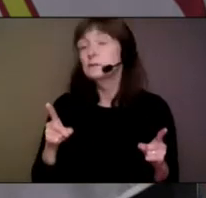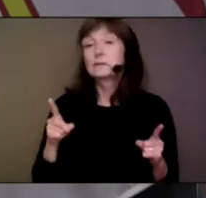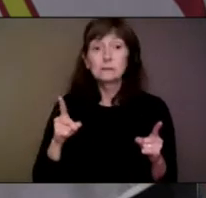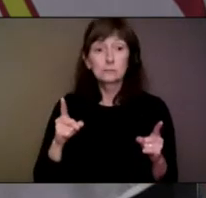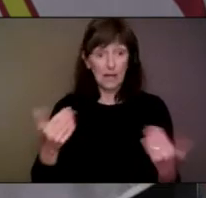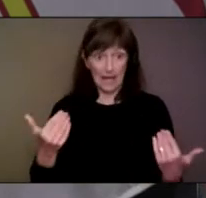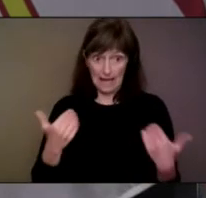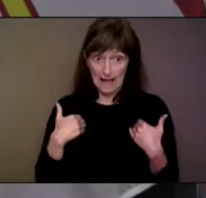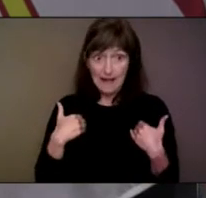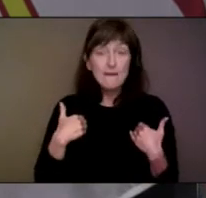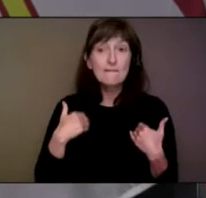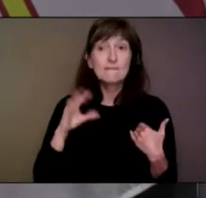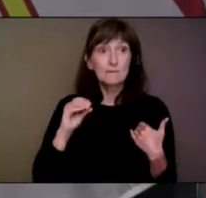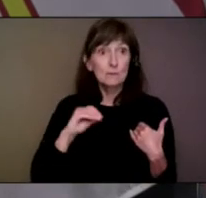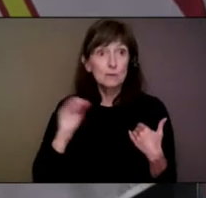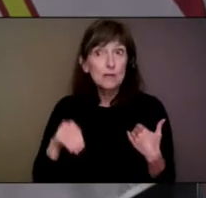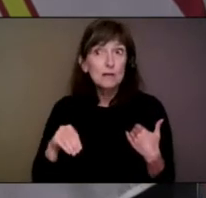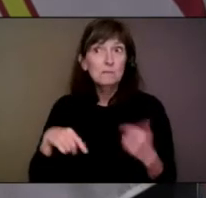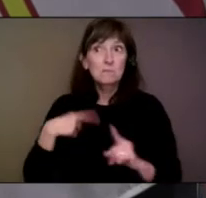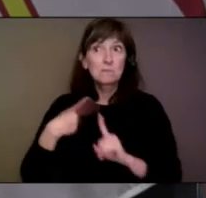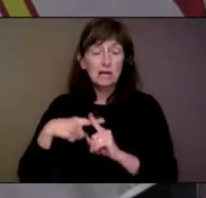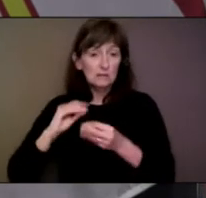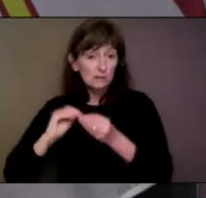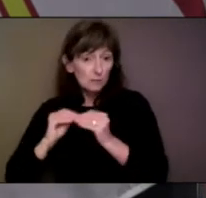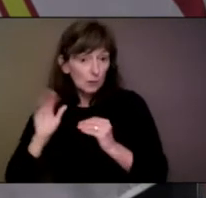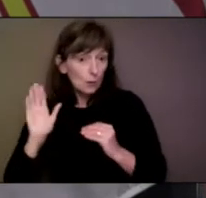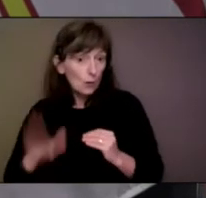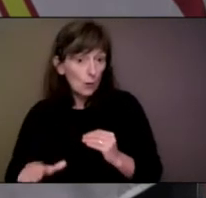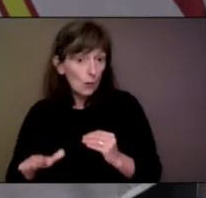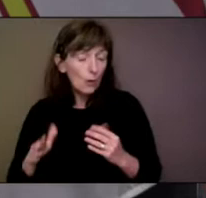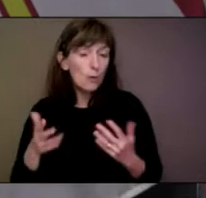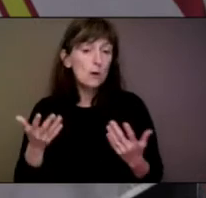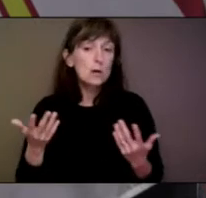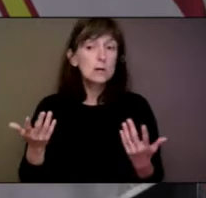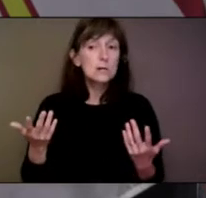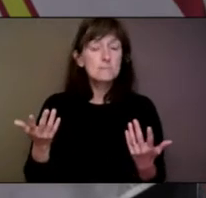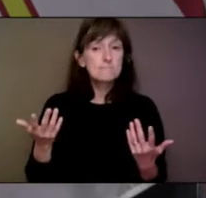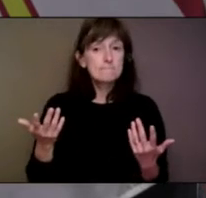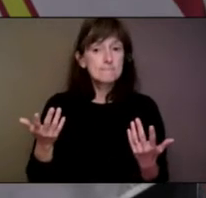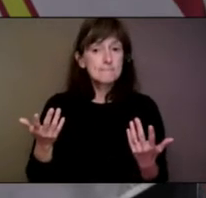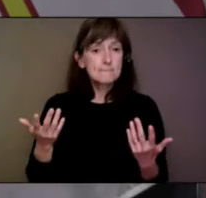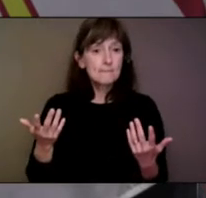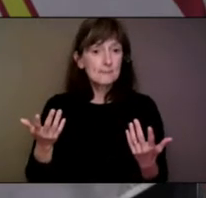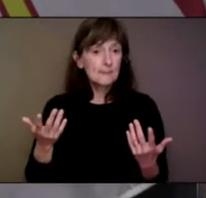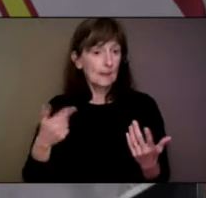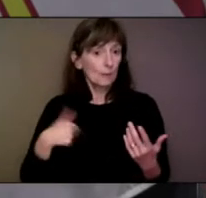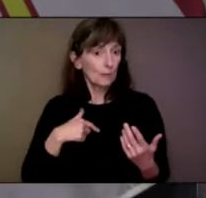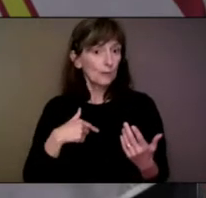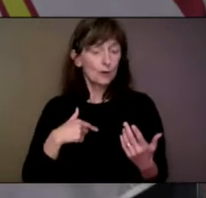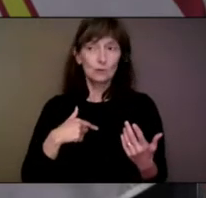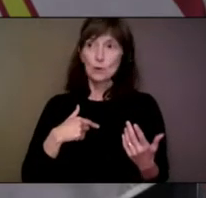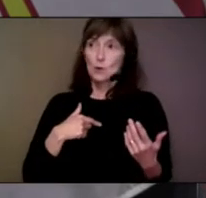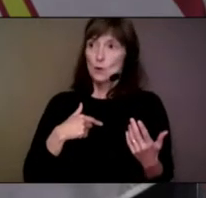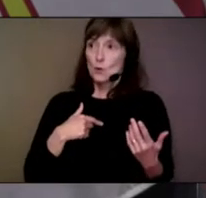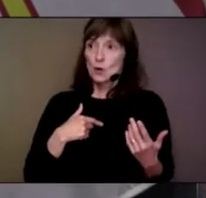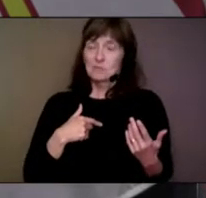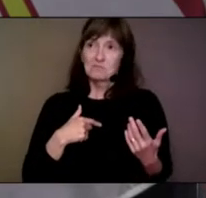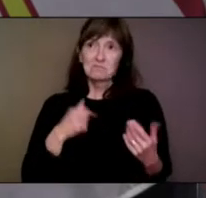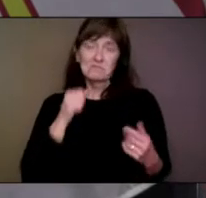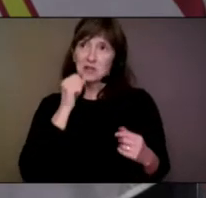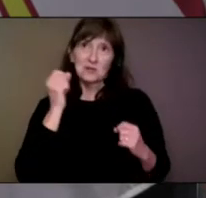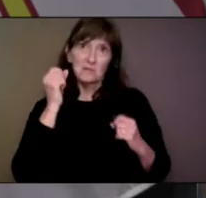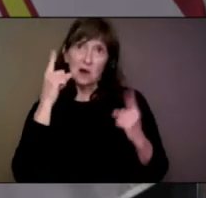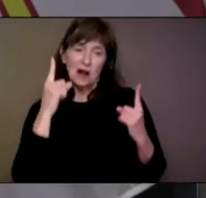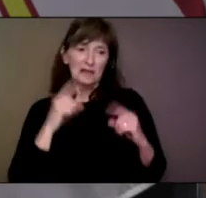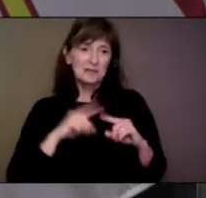we had favorable epidemiology here, and I think, you know, we were all quite pleasantly, I won't say surprised, but